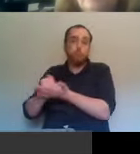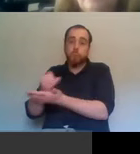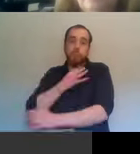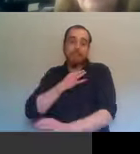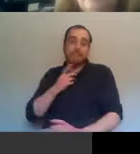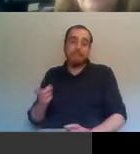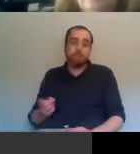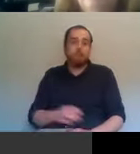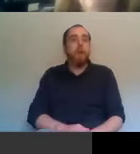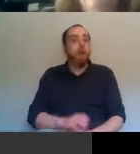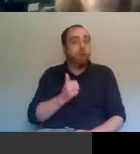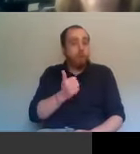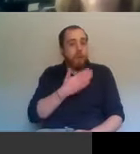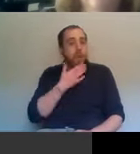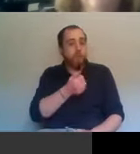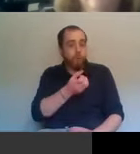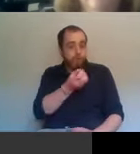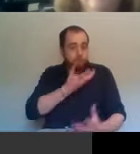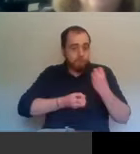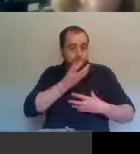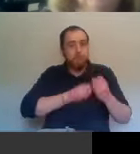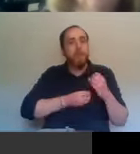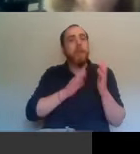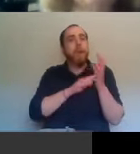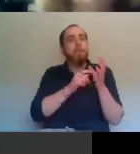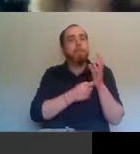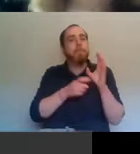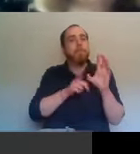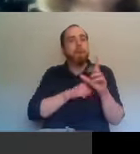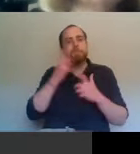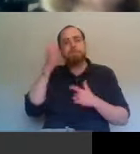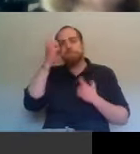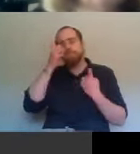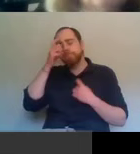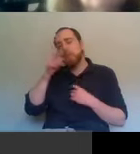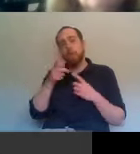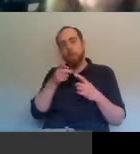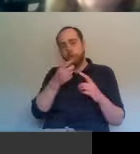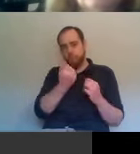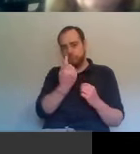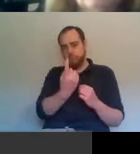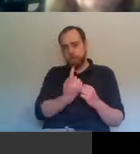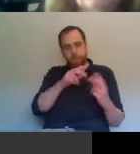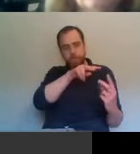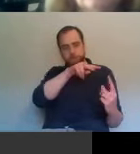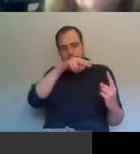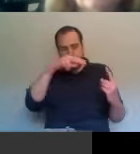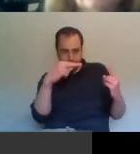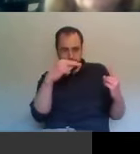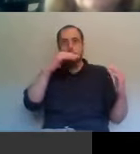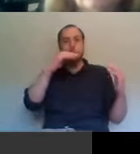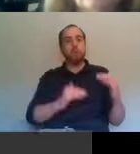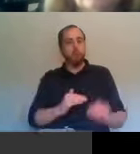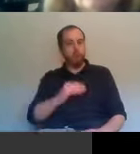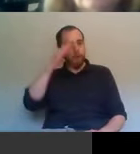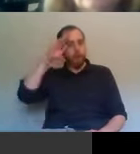Okay, thank you for that. Um, Mary, I wonder, from a Southern perspective, uh, how Brexit is being